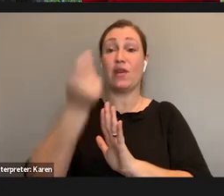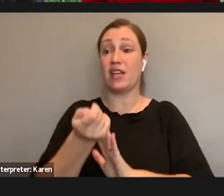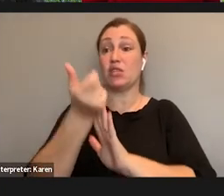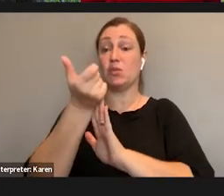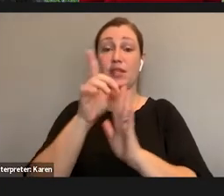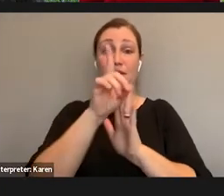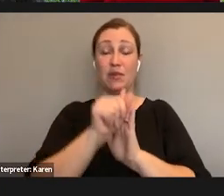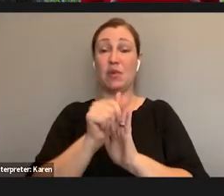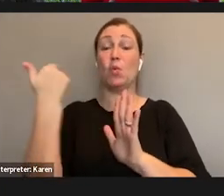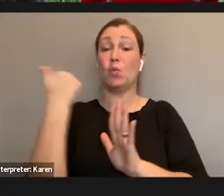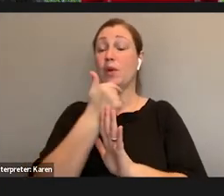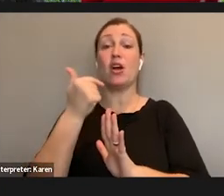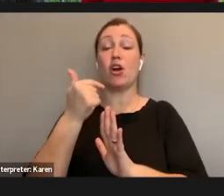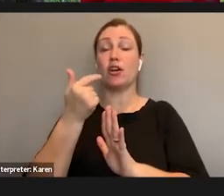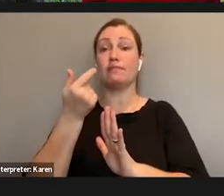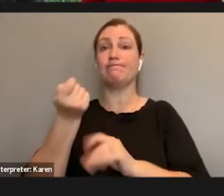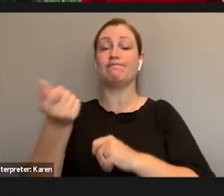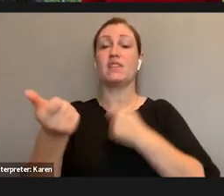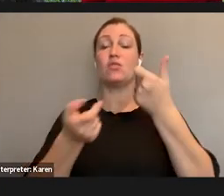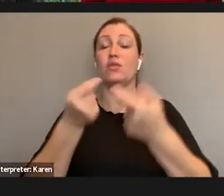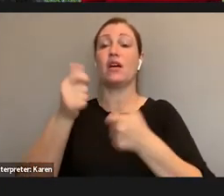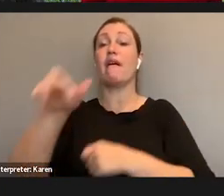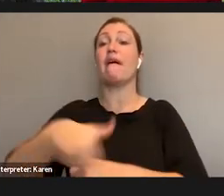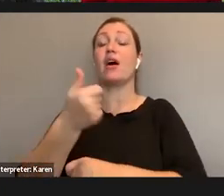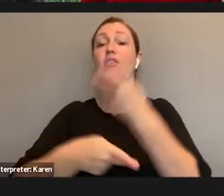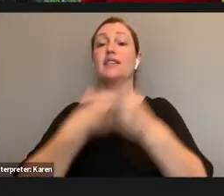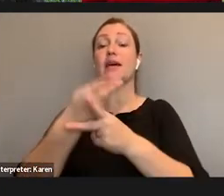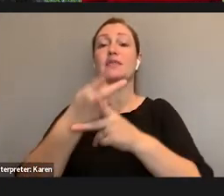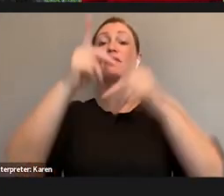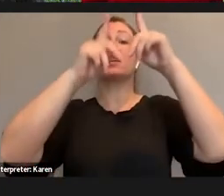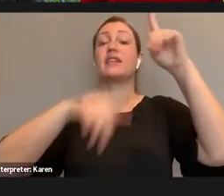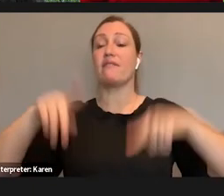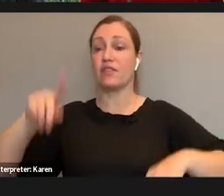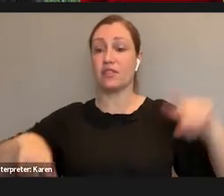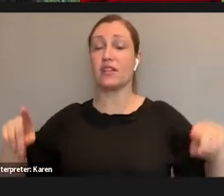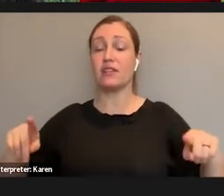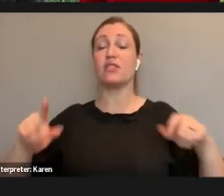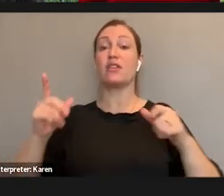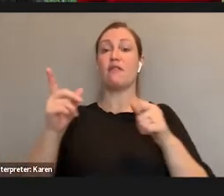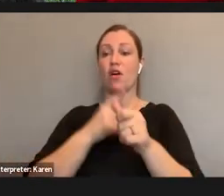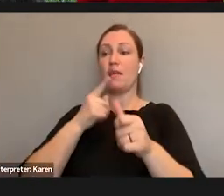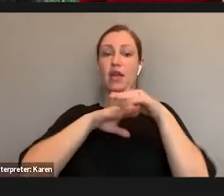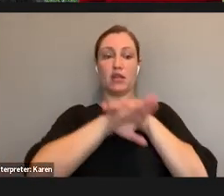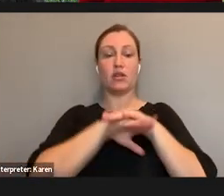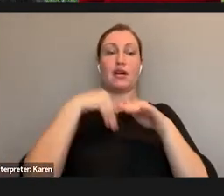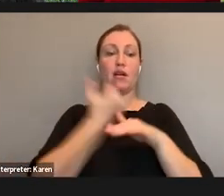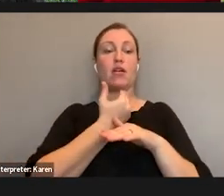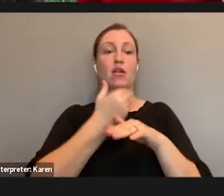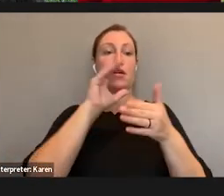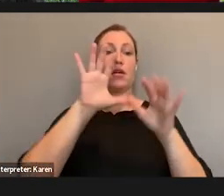diversity from entering our classrooms and our field courses and our workforces.